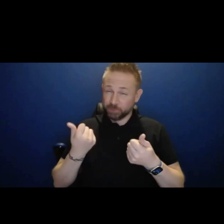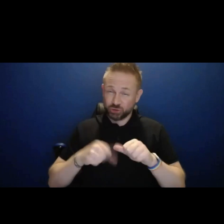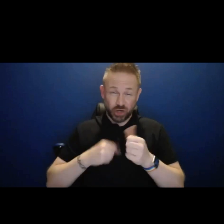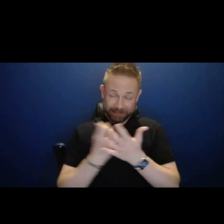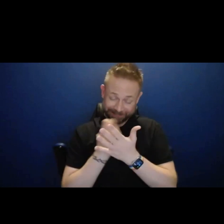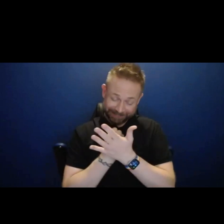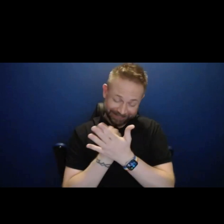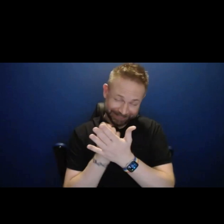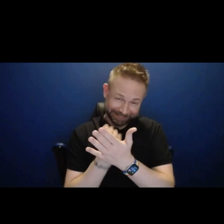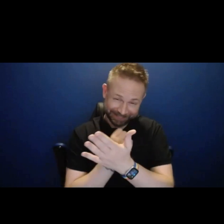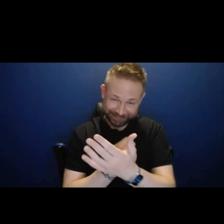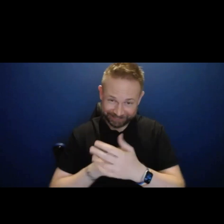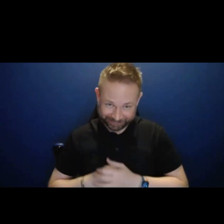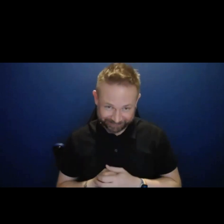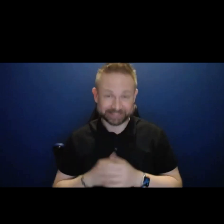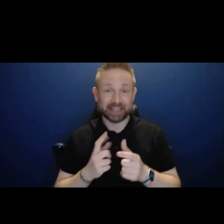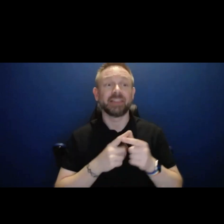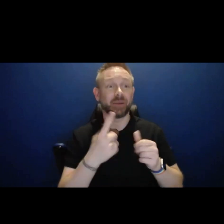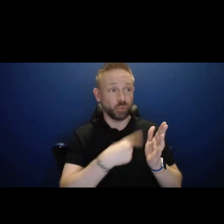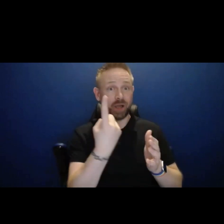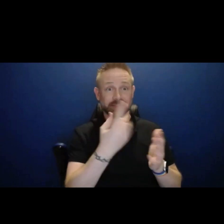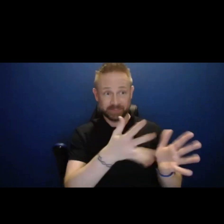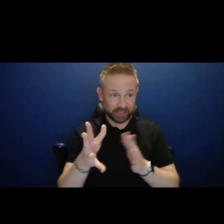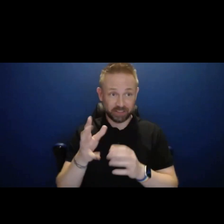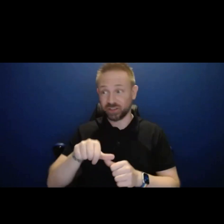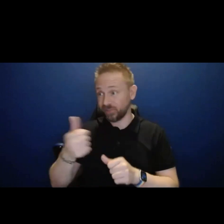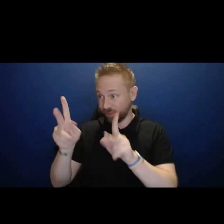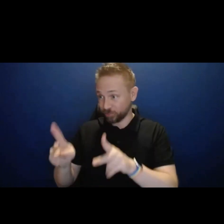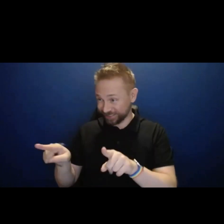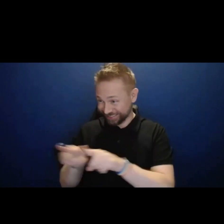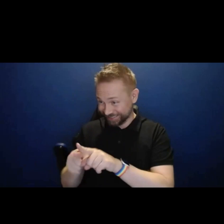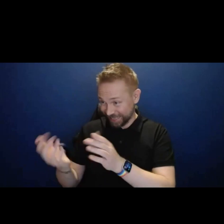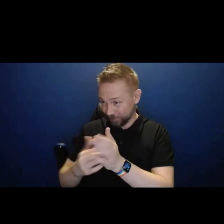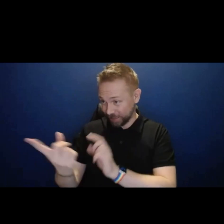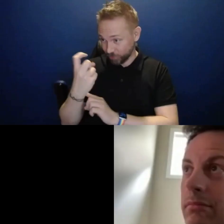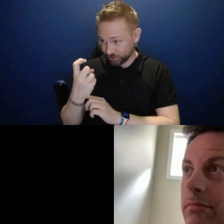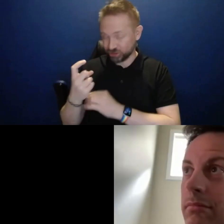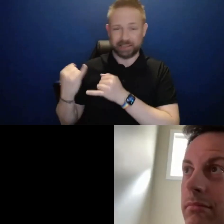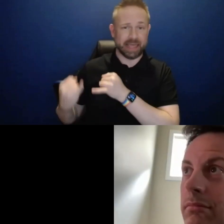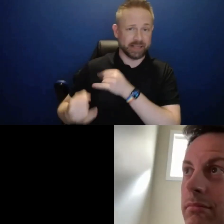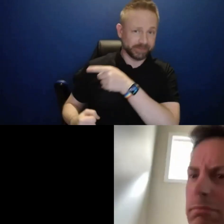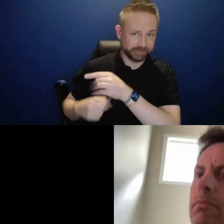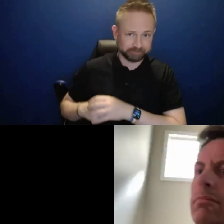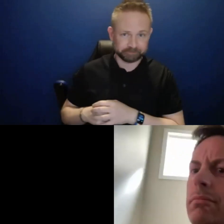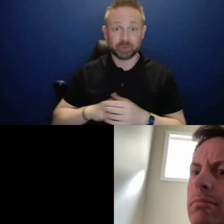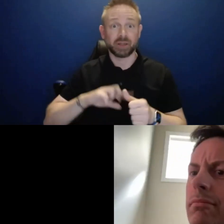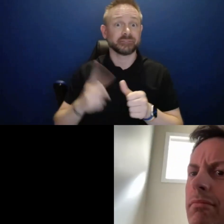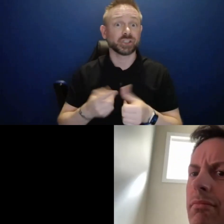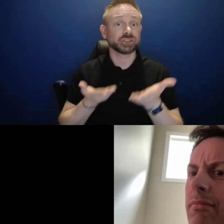come back to people that have already spoken with that. We will start with, Shane day. looks like you're up first.